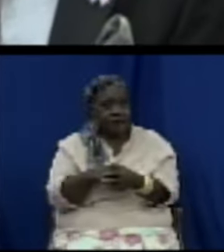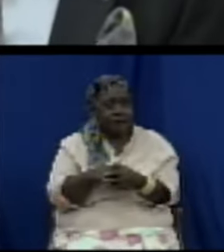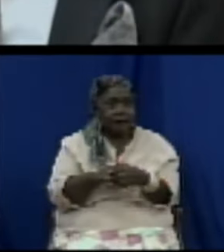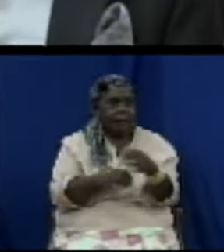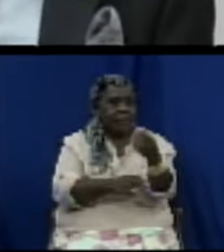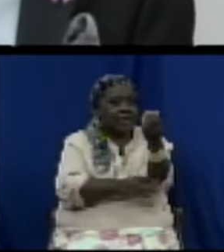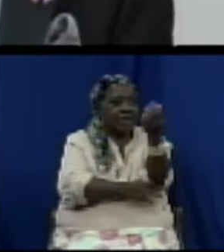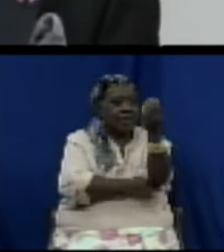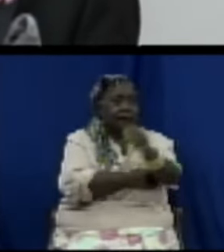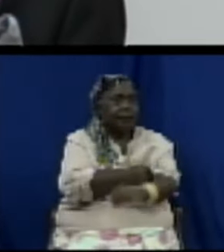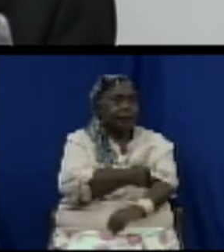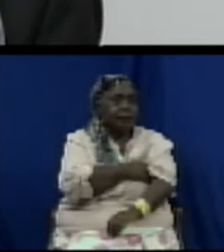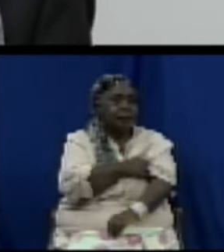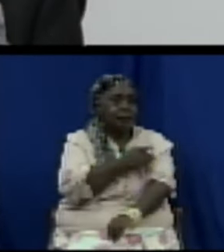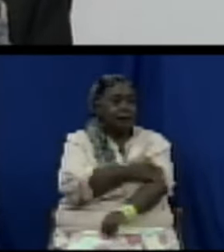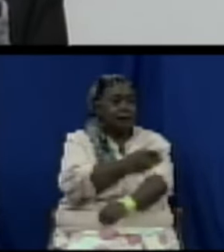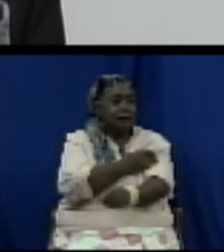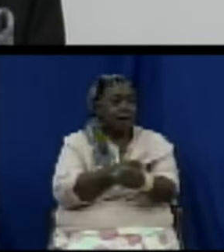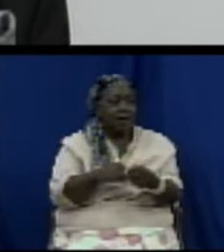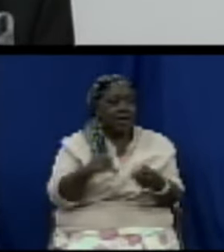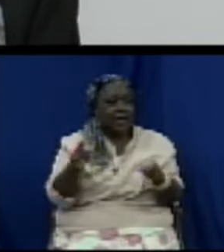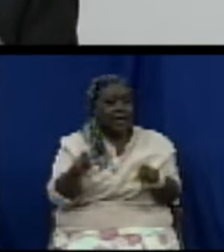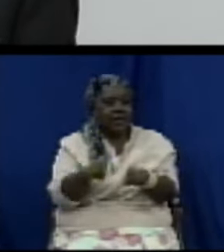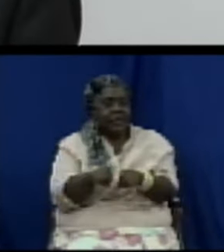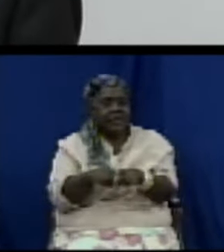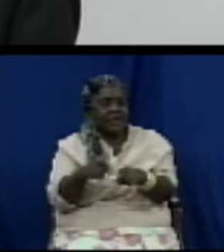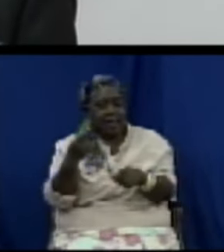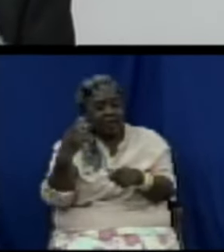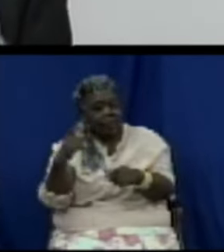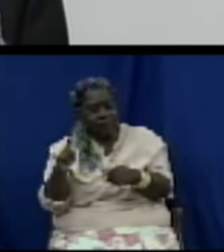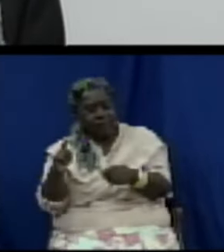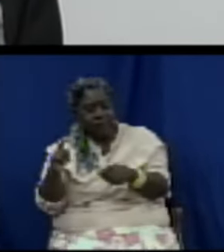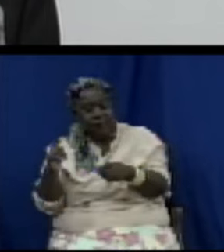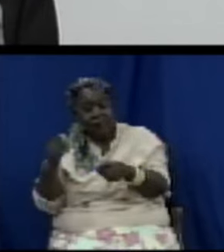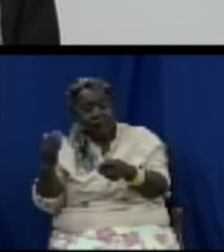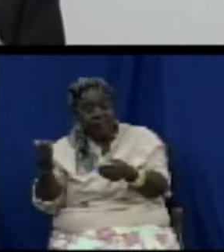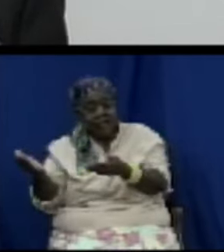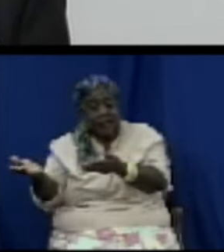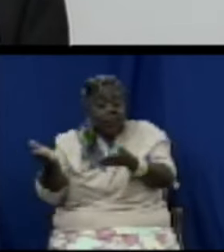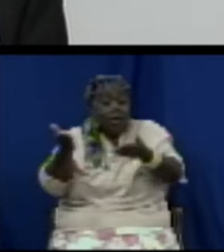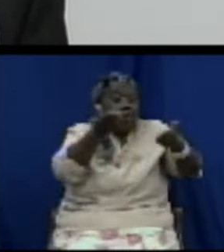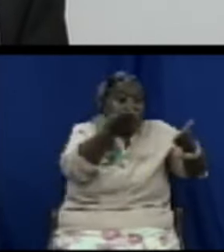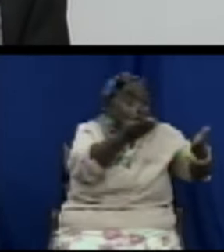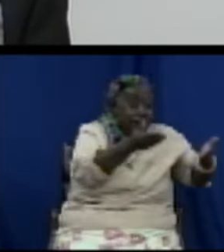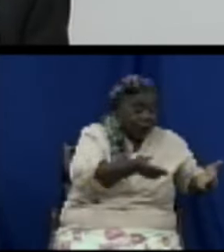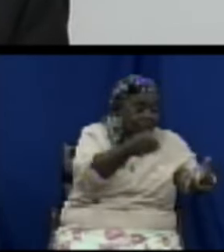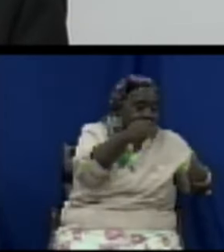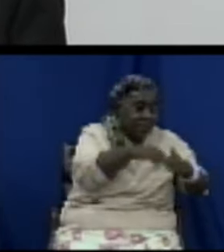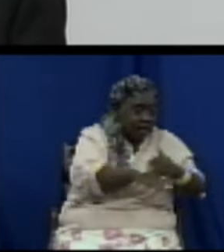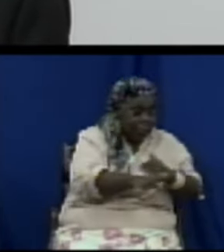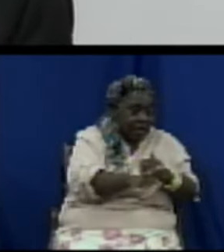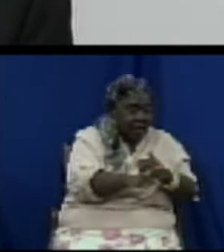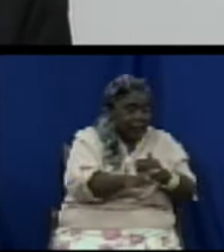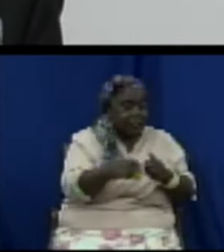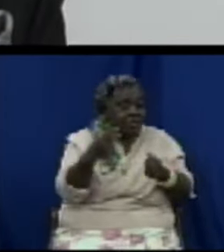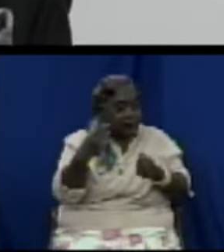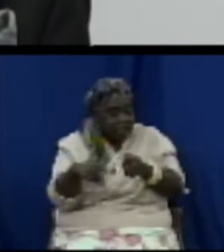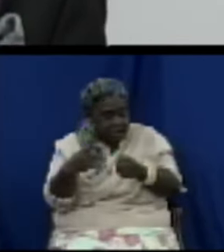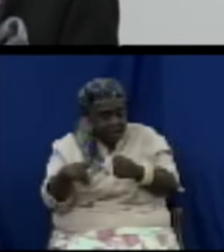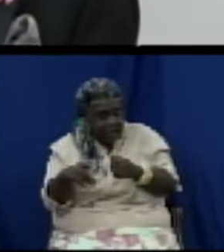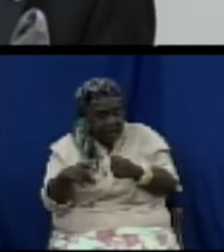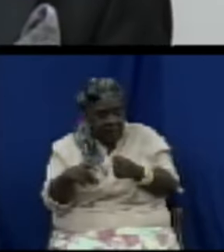make sure that the goods you are bringing into the country for consumption by other people